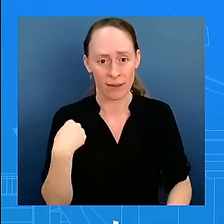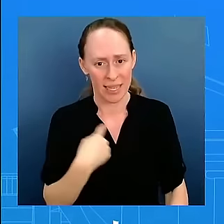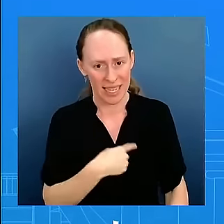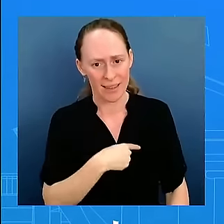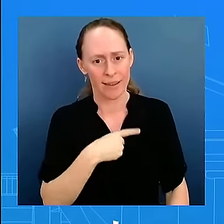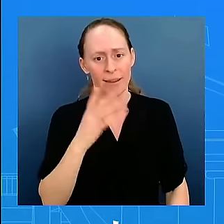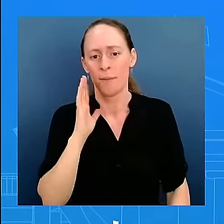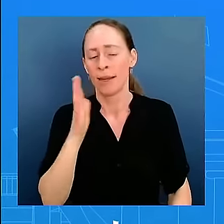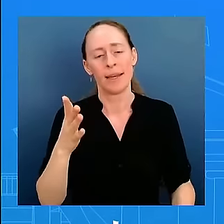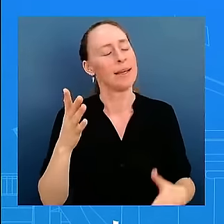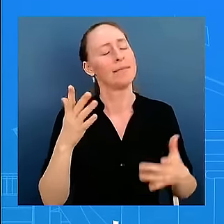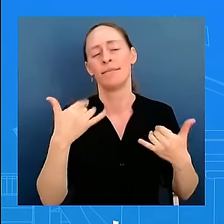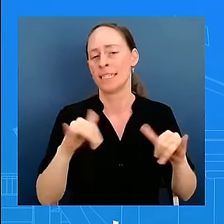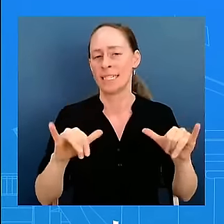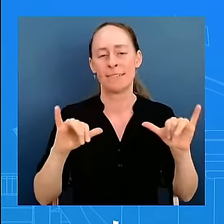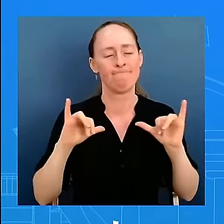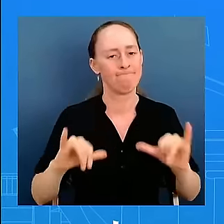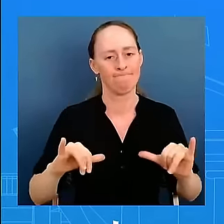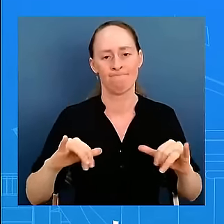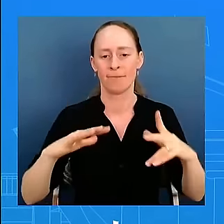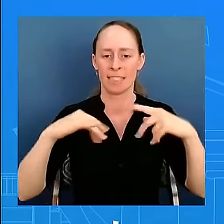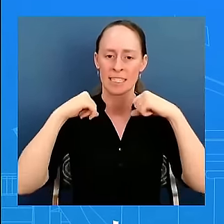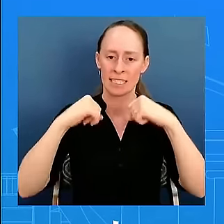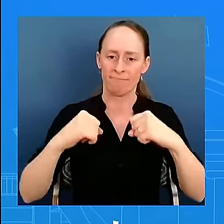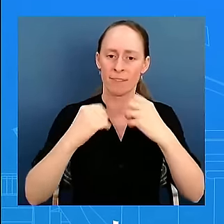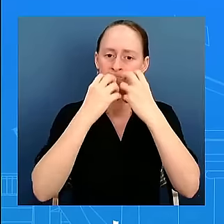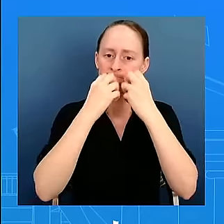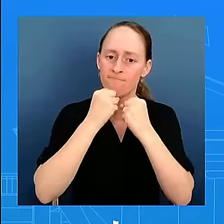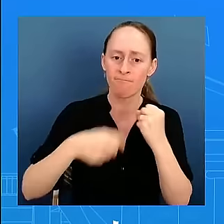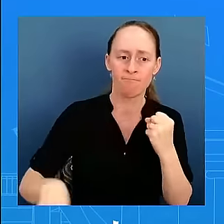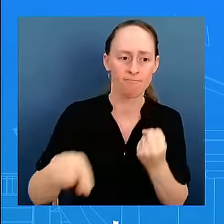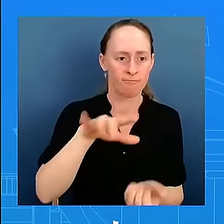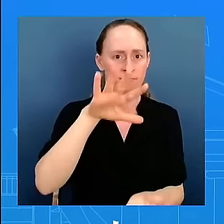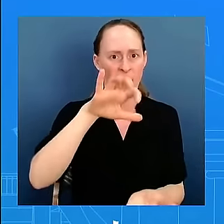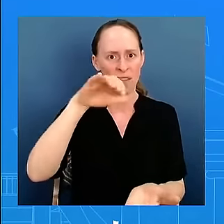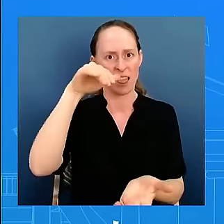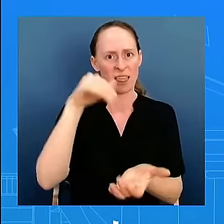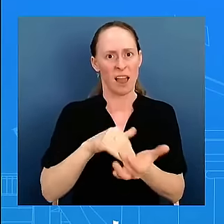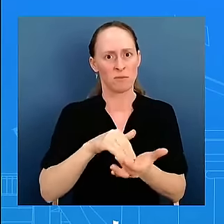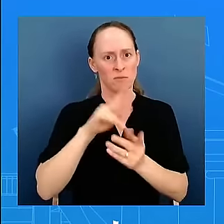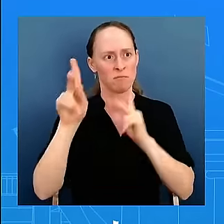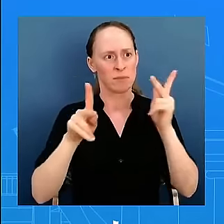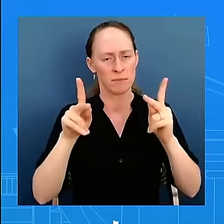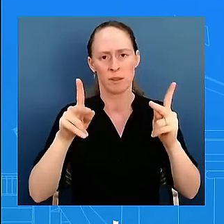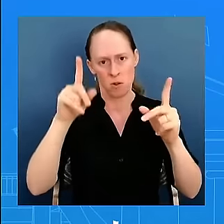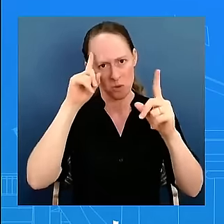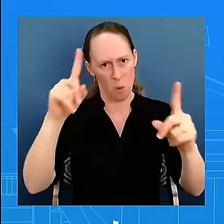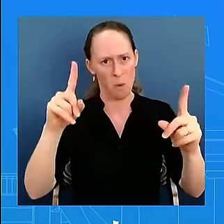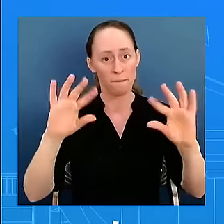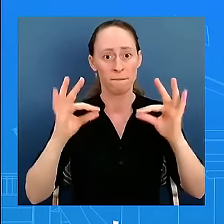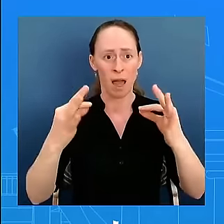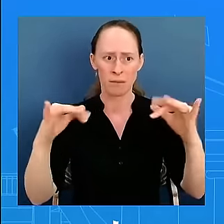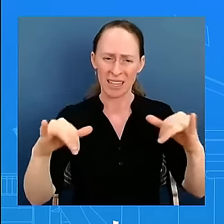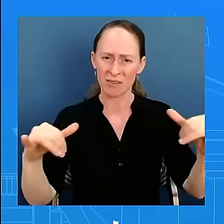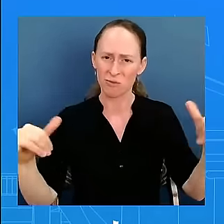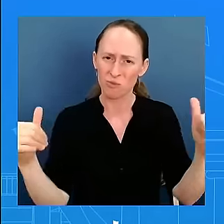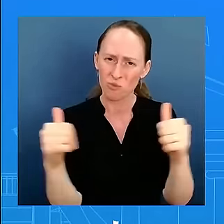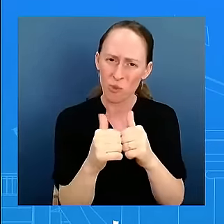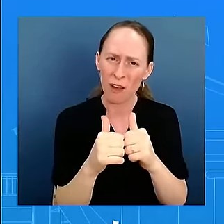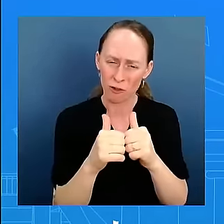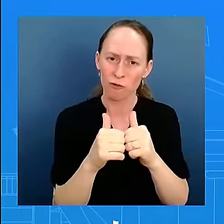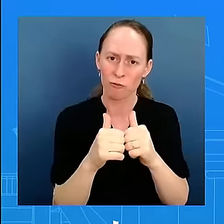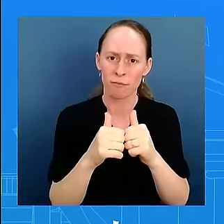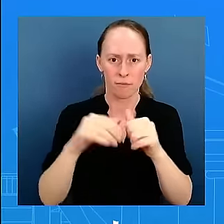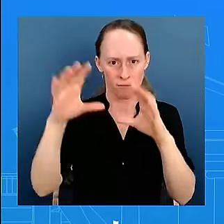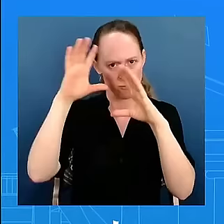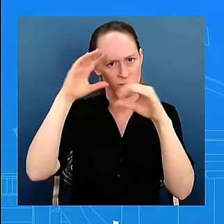500,000 people and keep families together in the u.s that is something that the president announced back in june and that is something that we're going to continue